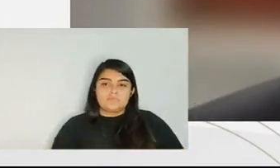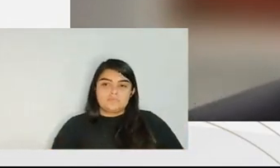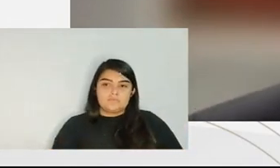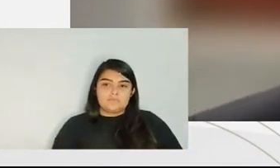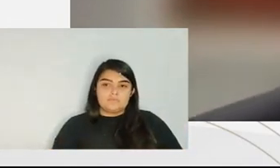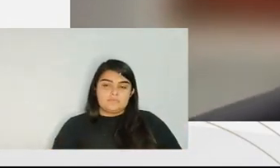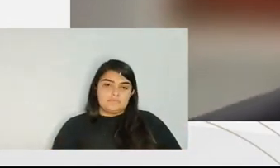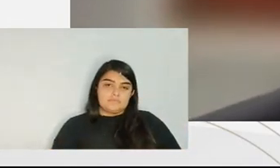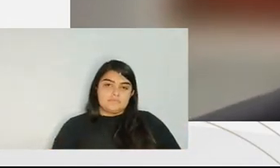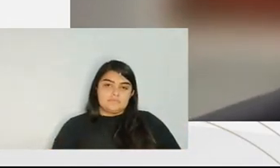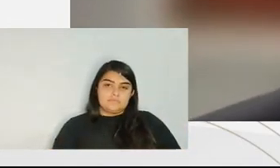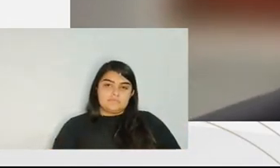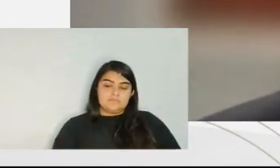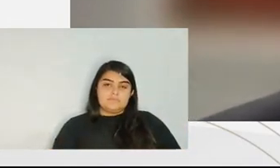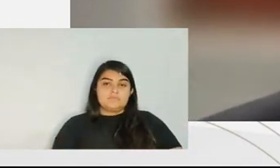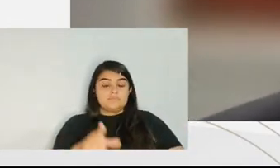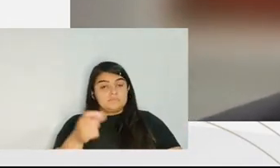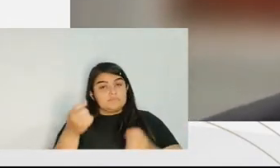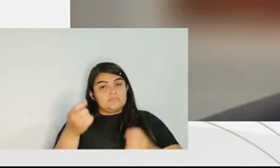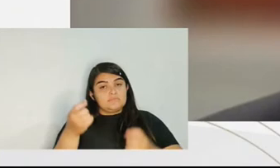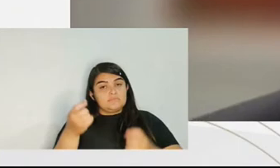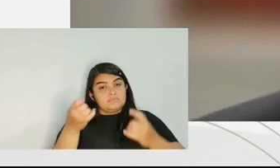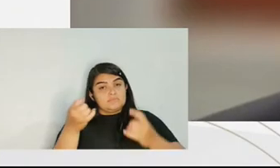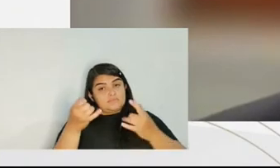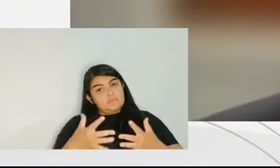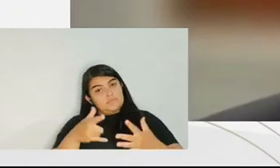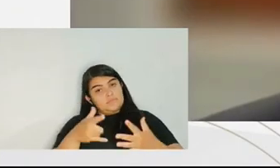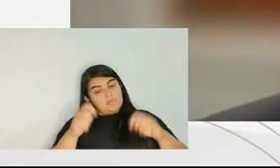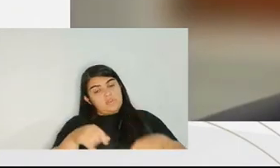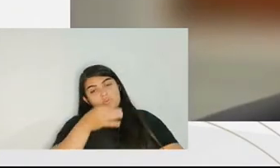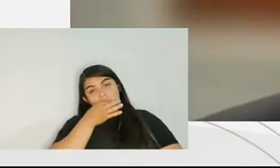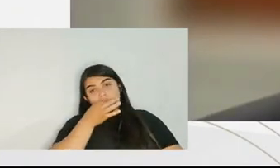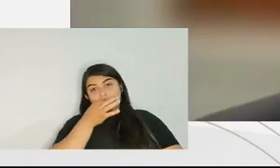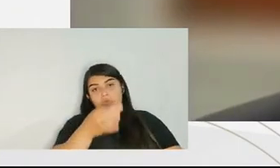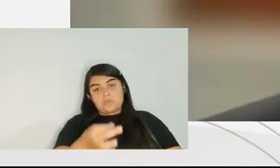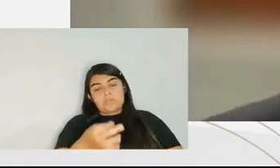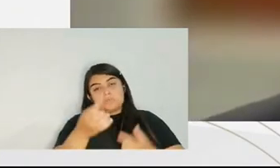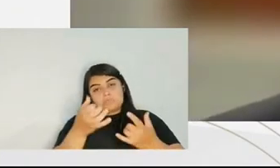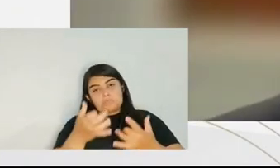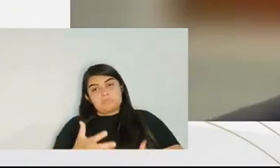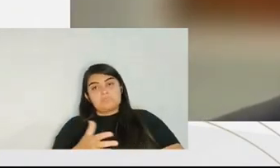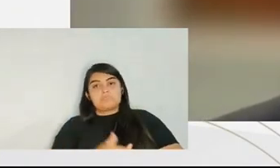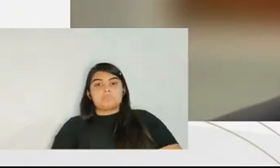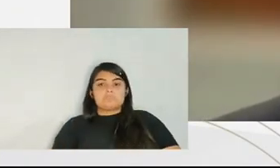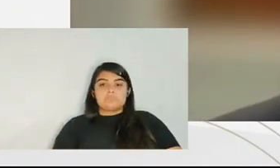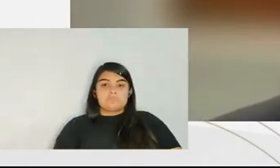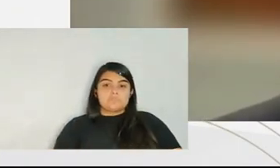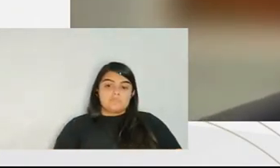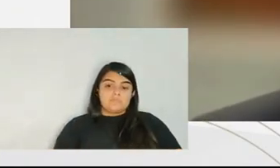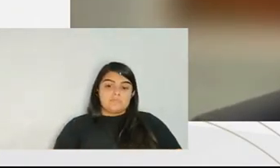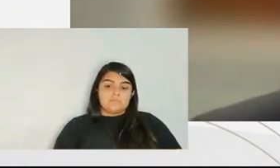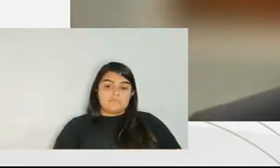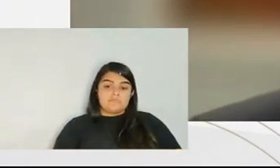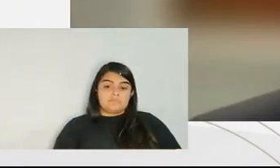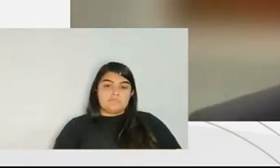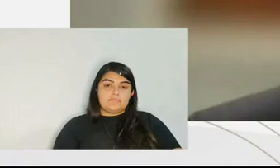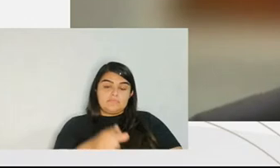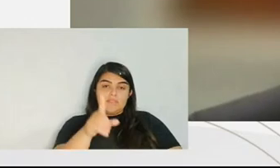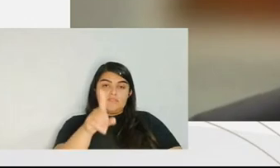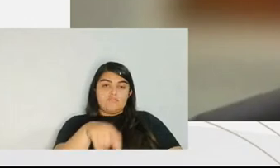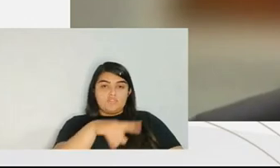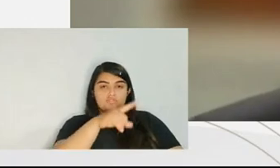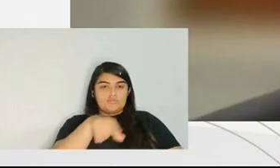professor if he could maybe explain his opinion about the compass program